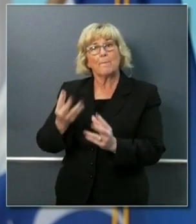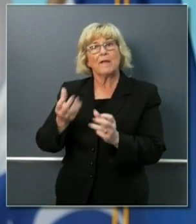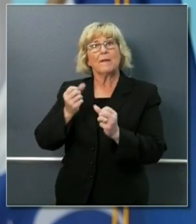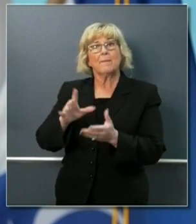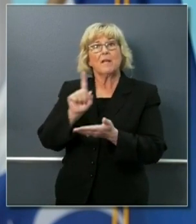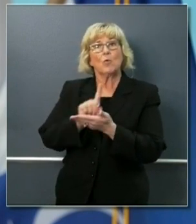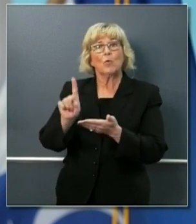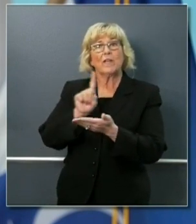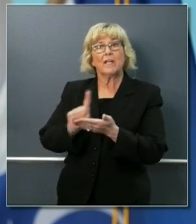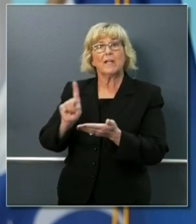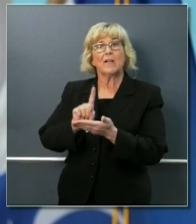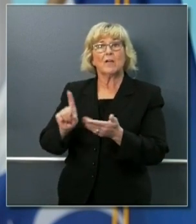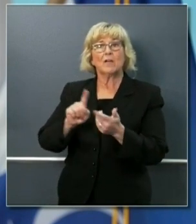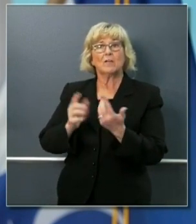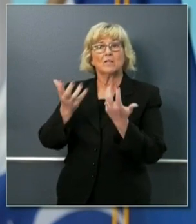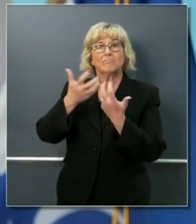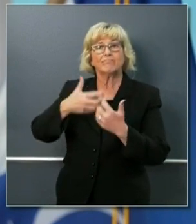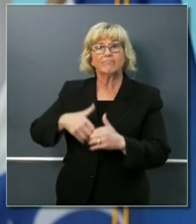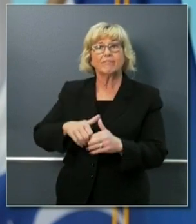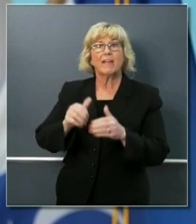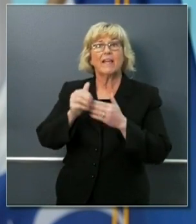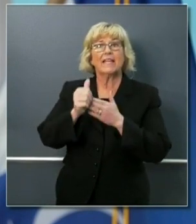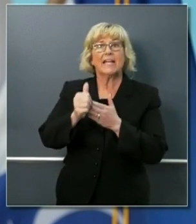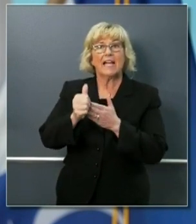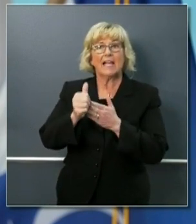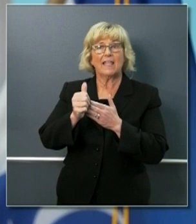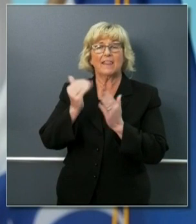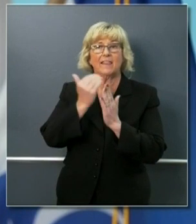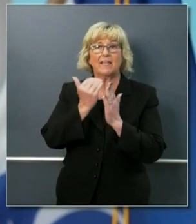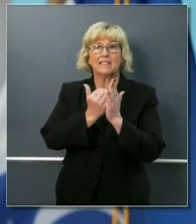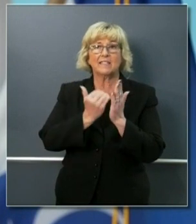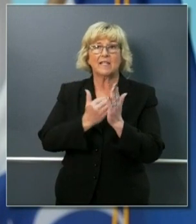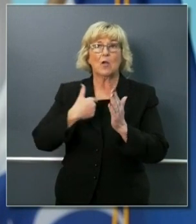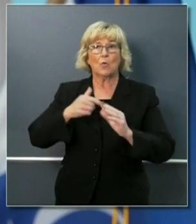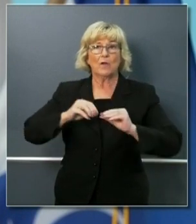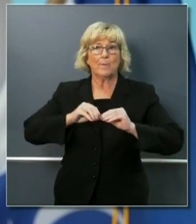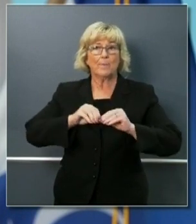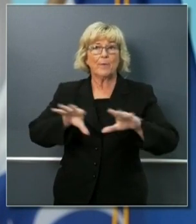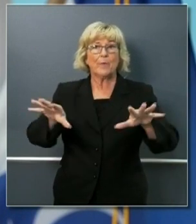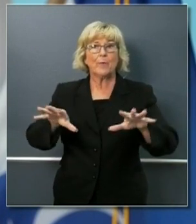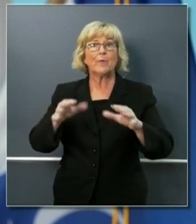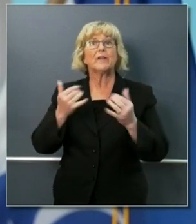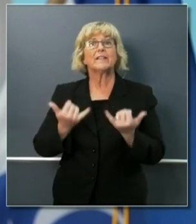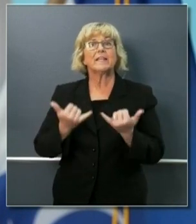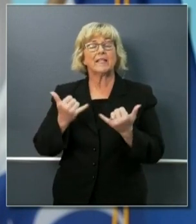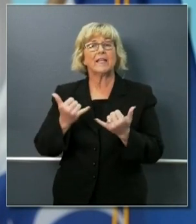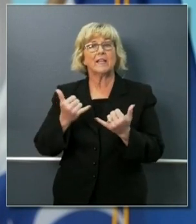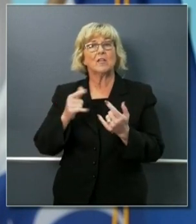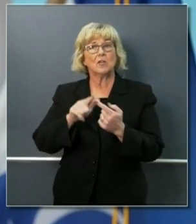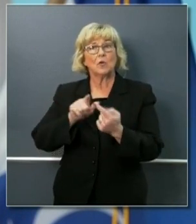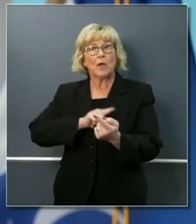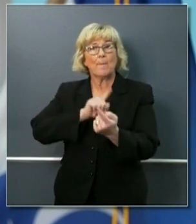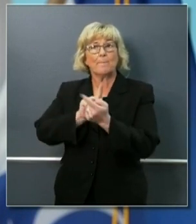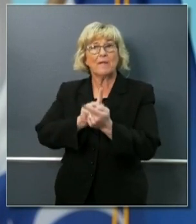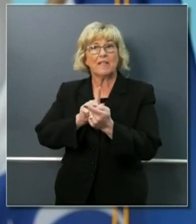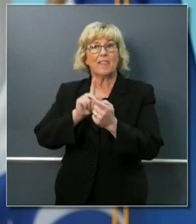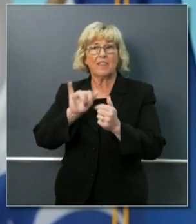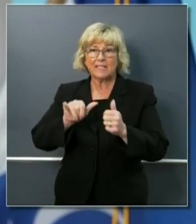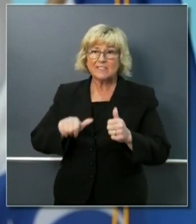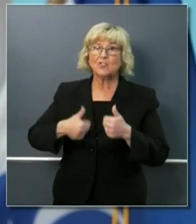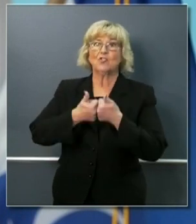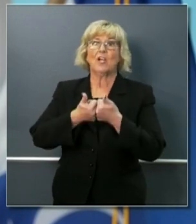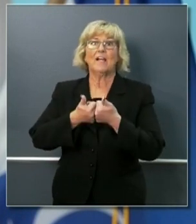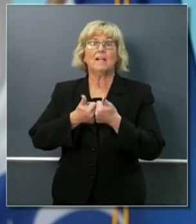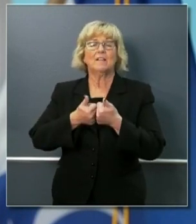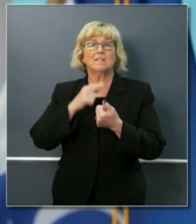we're putting out today and to meet these challenges head